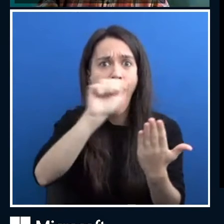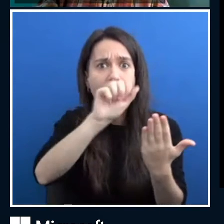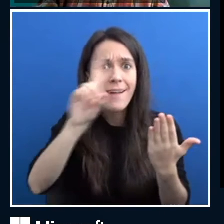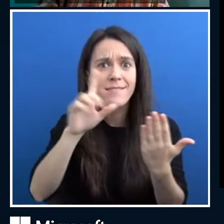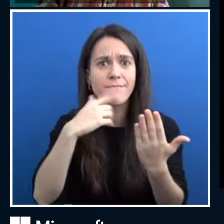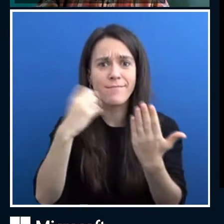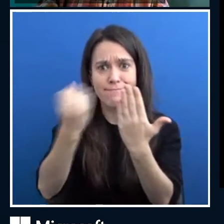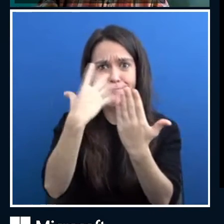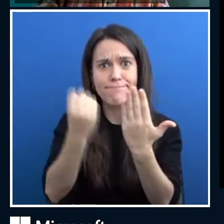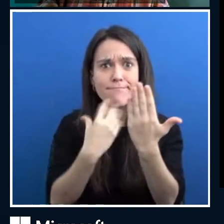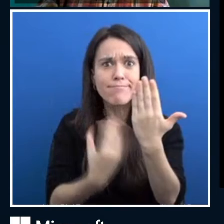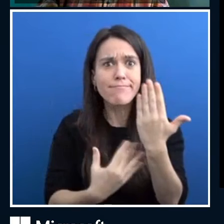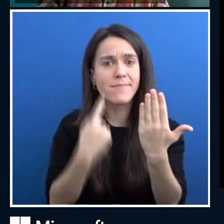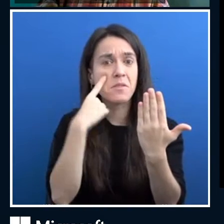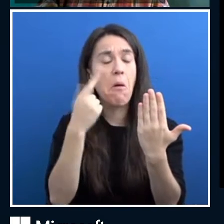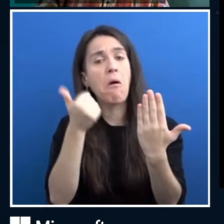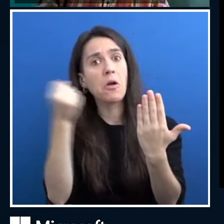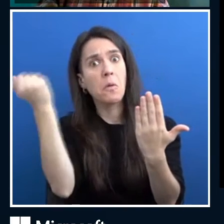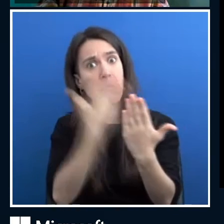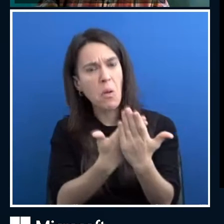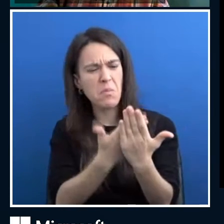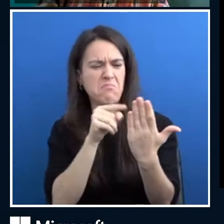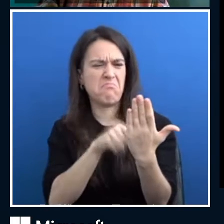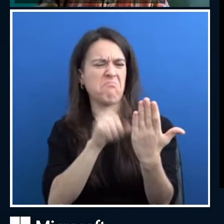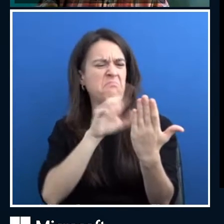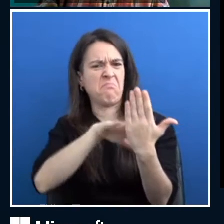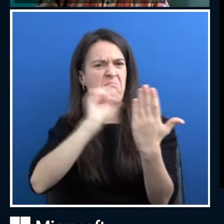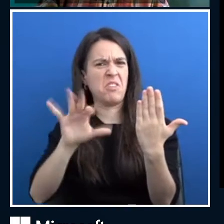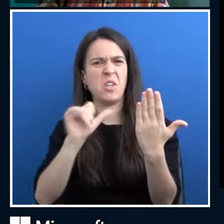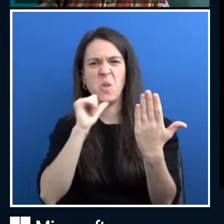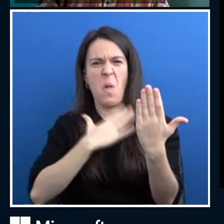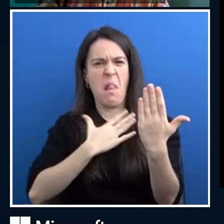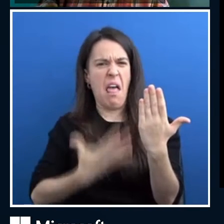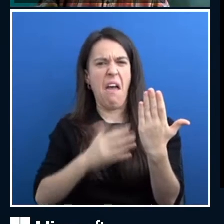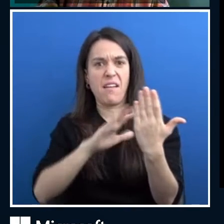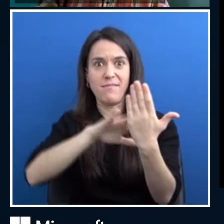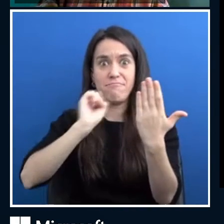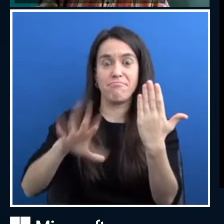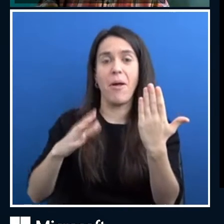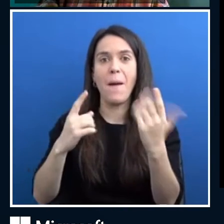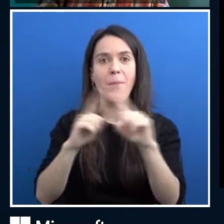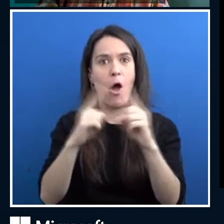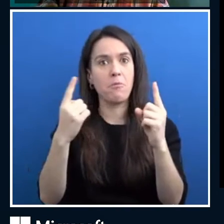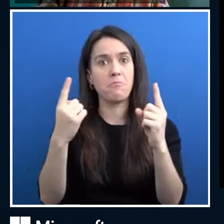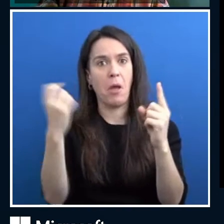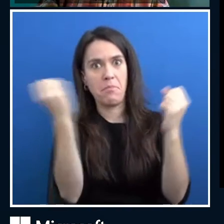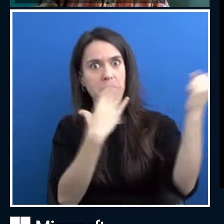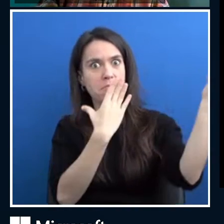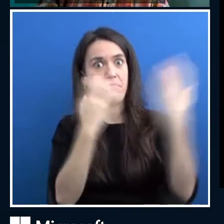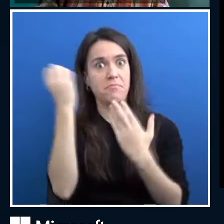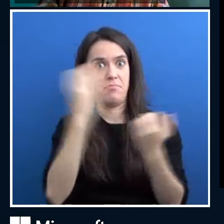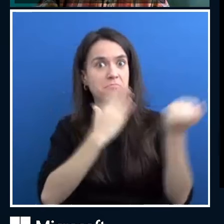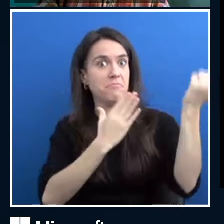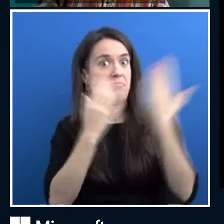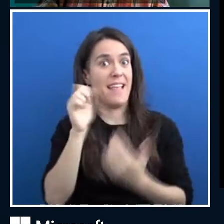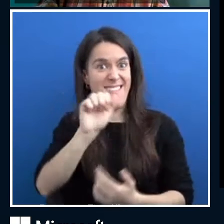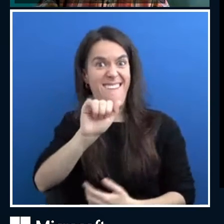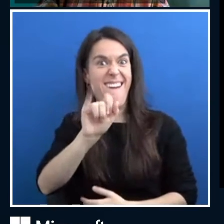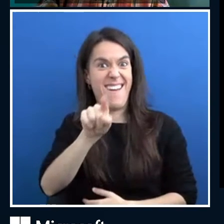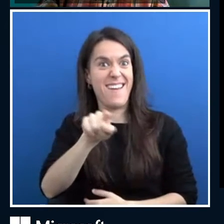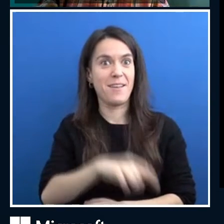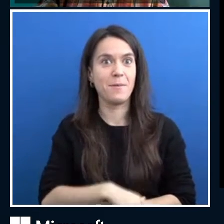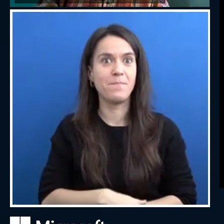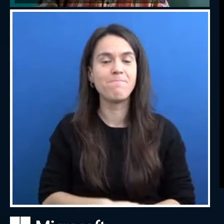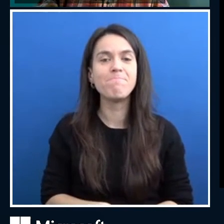recommendation. Sometimes it's not quite right. But it's not the end of the world. It's not too intrusive. Happy for an AI to do it. Okay, would you trust an AI